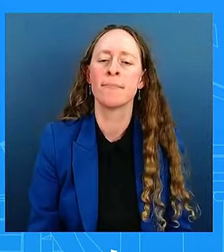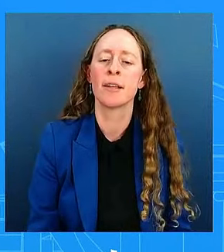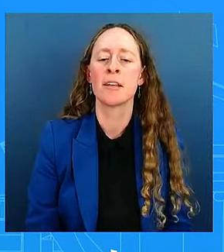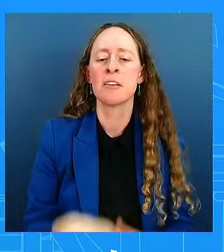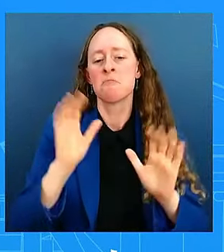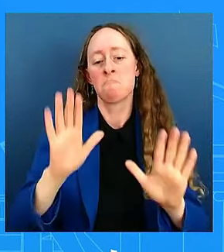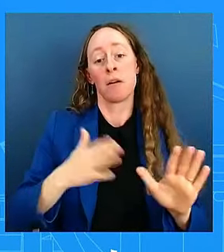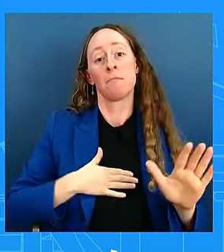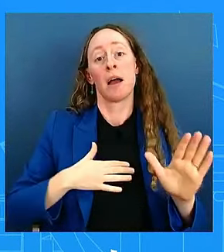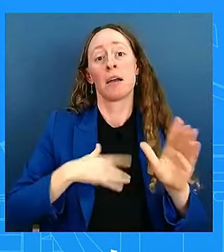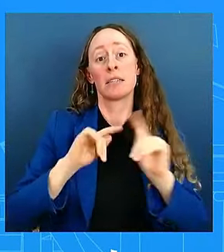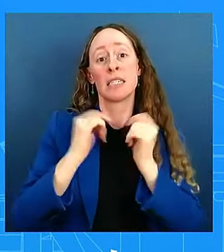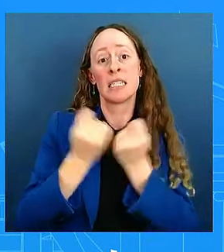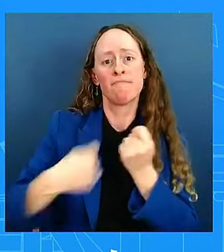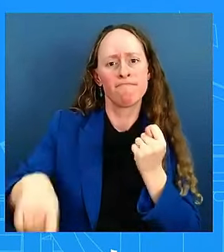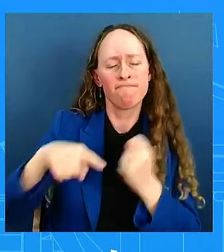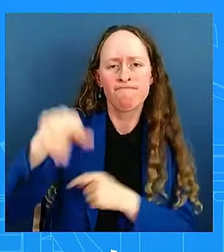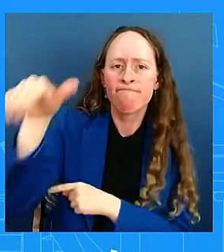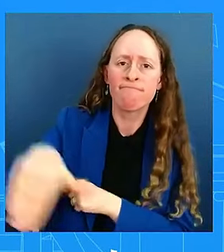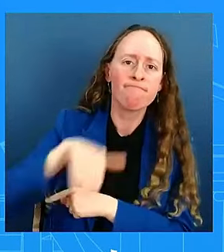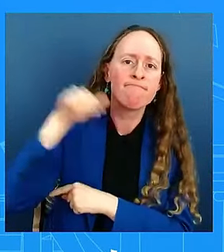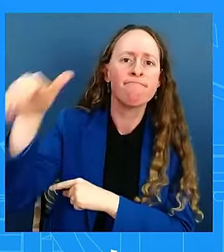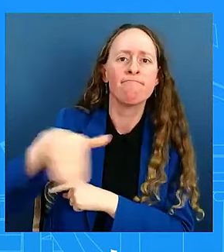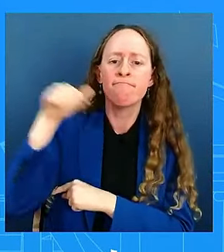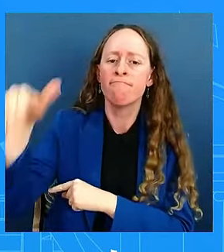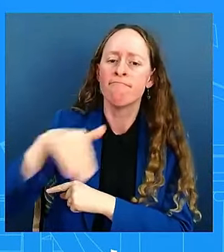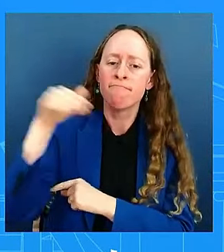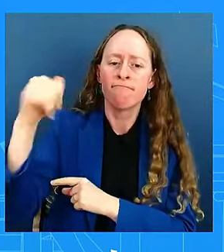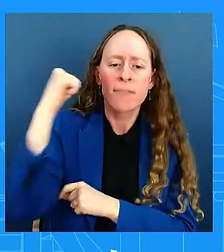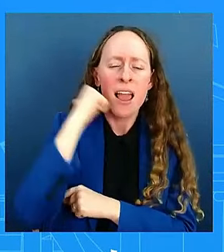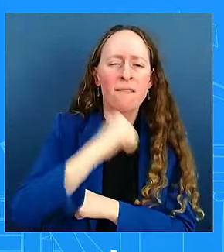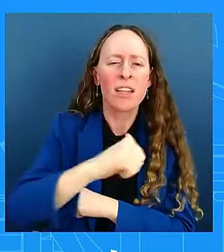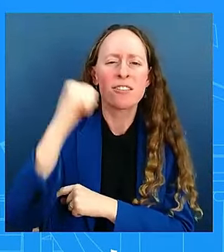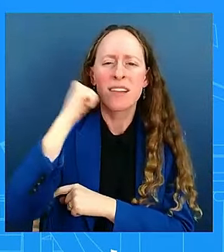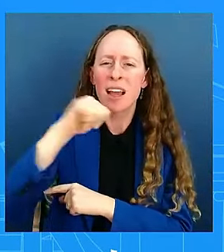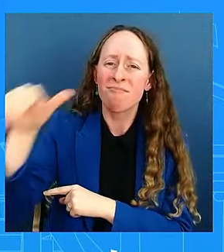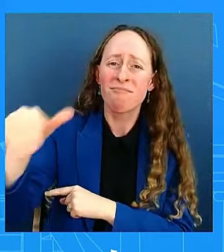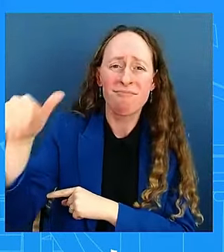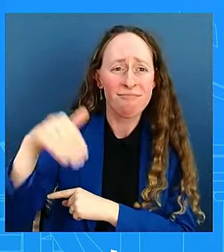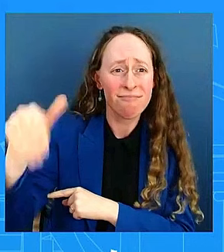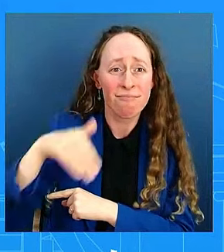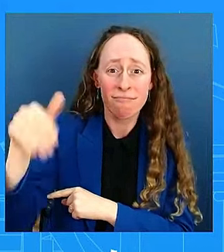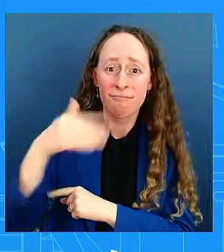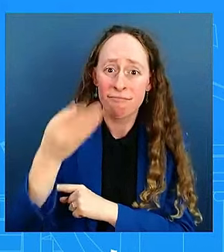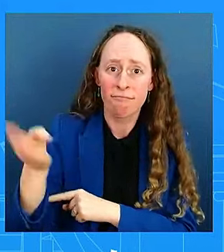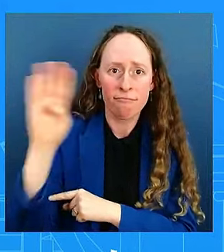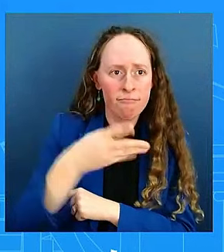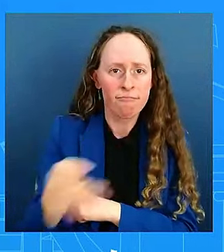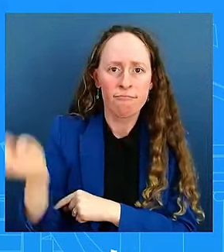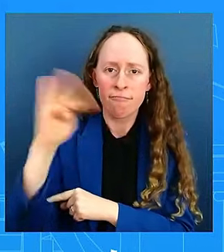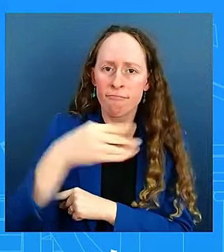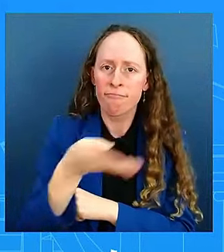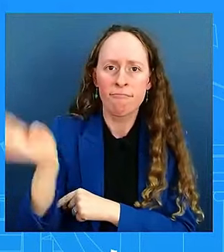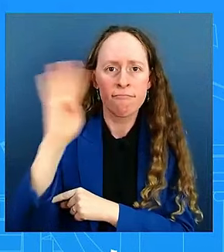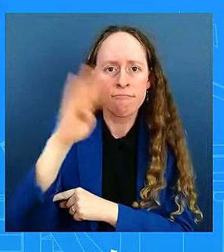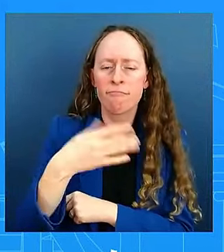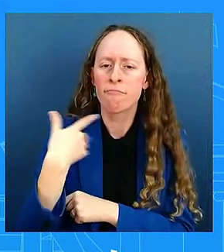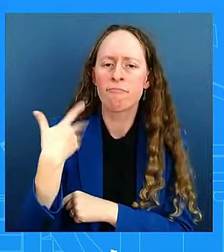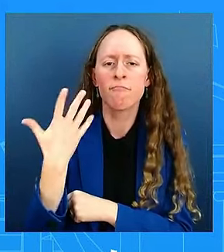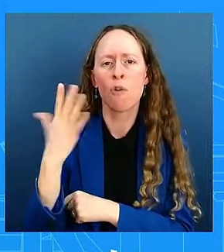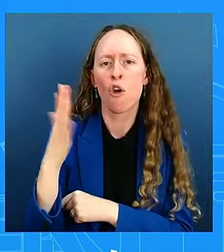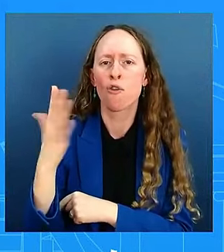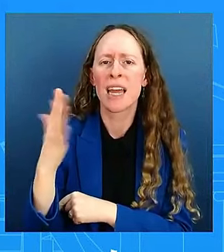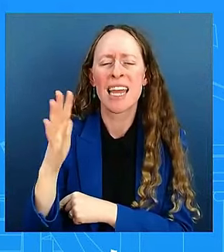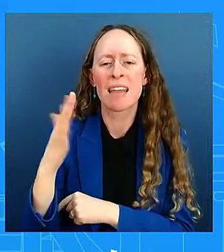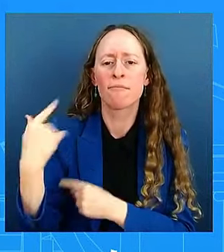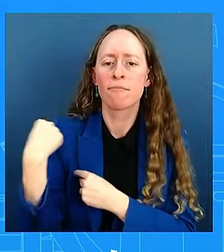in contact. I've already had my presidential daily brief. We've already had an interface between our military or